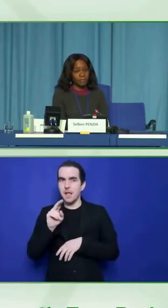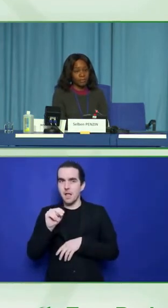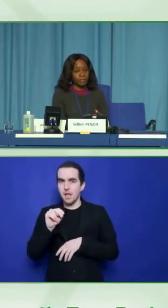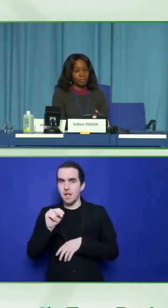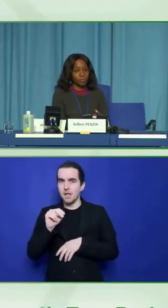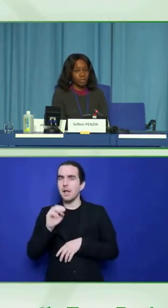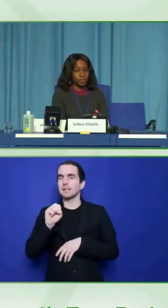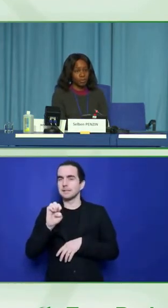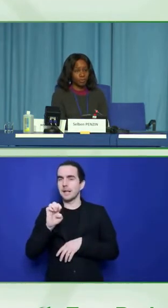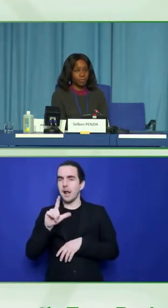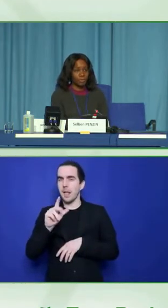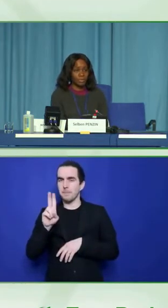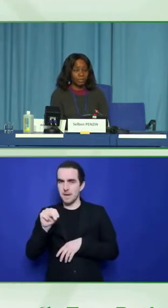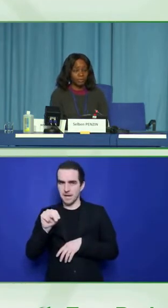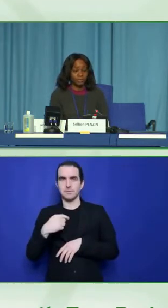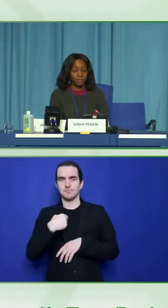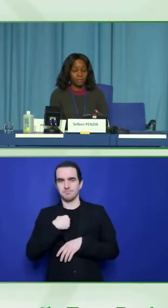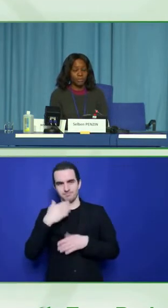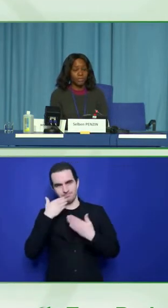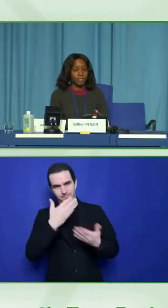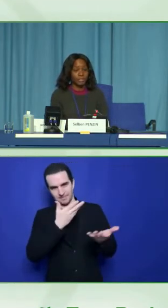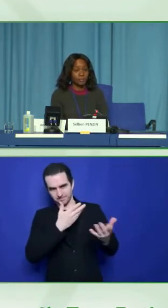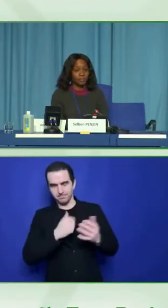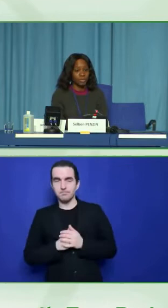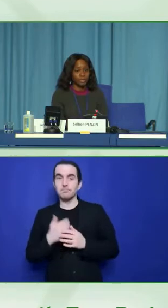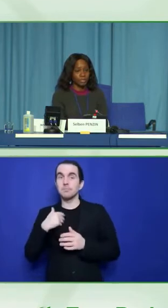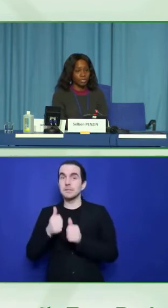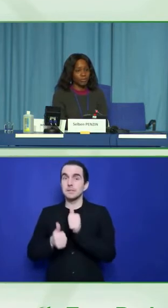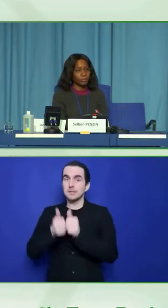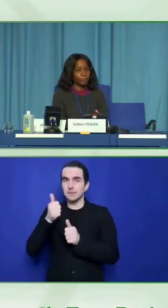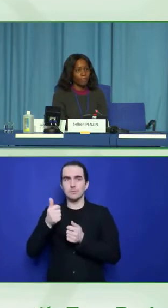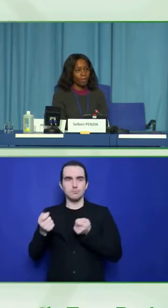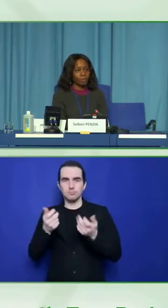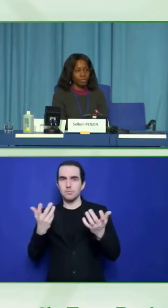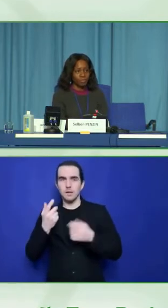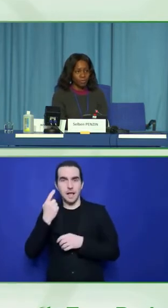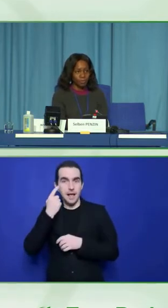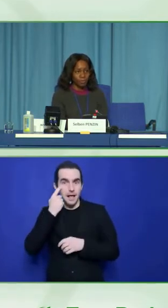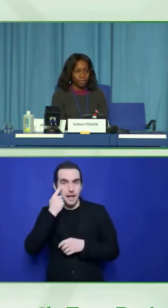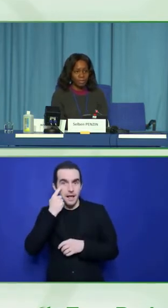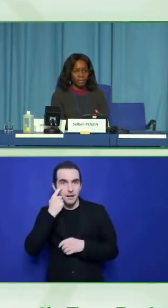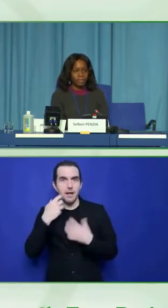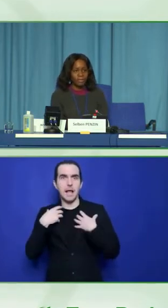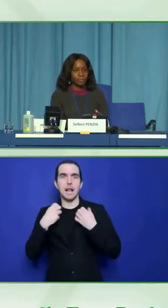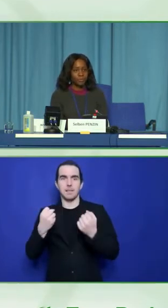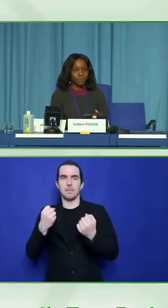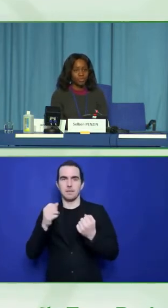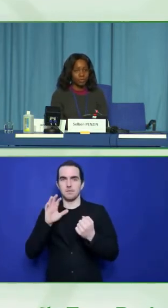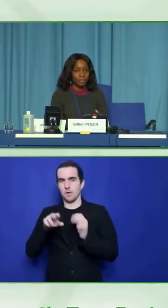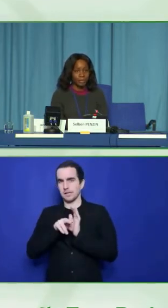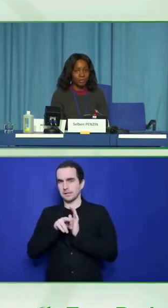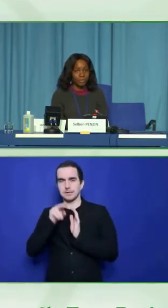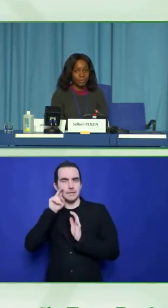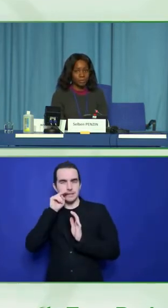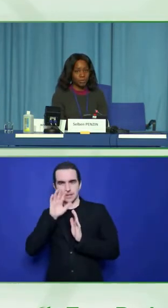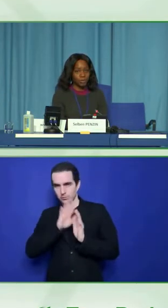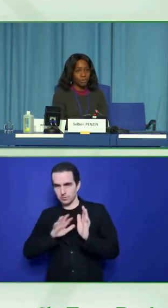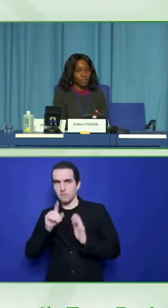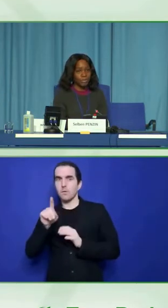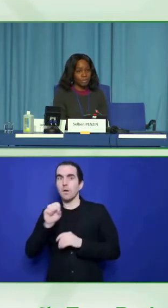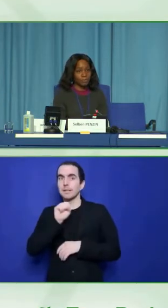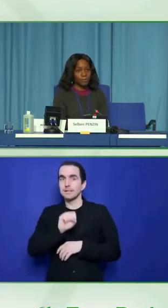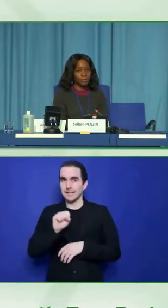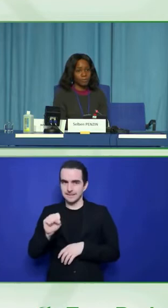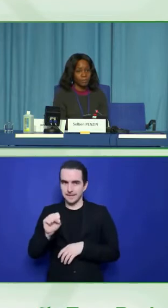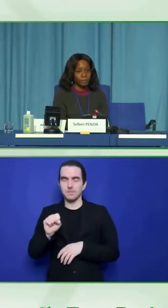-19 intervention project we conducted in, we executed in Abuja, Nigeria. It was a short project that lasted between July to December